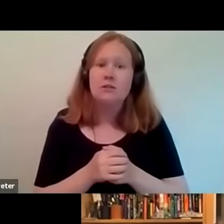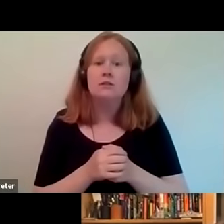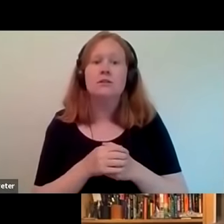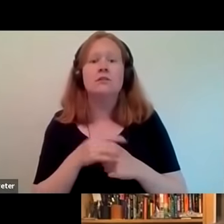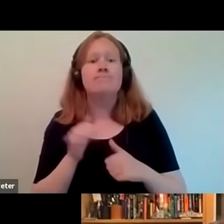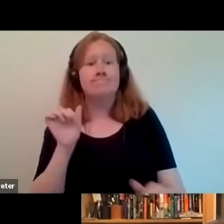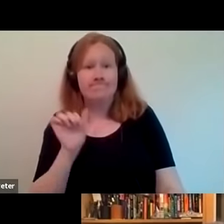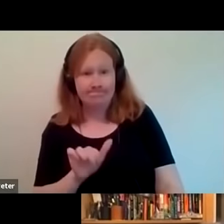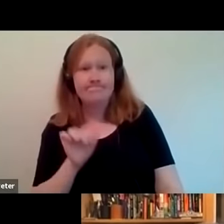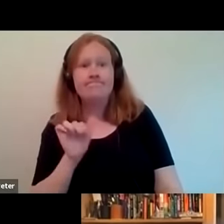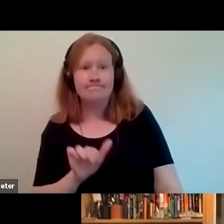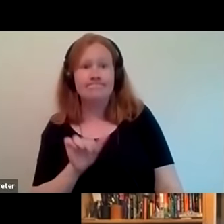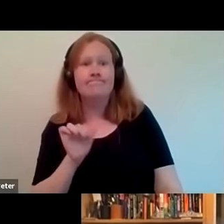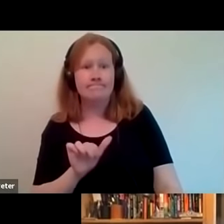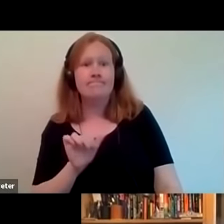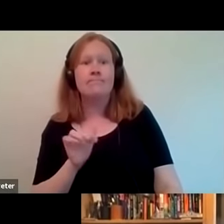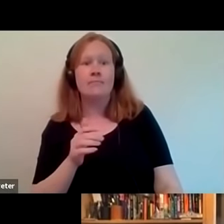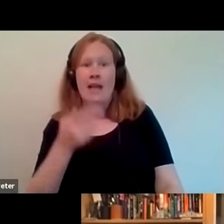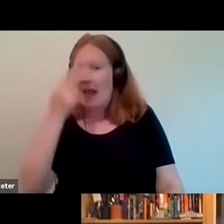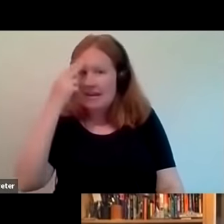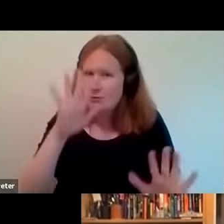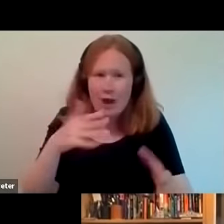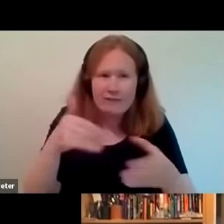you don't have to name names it's okay